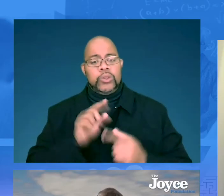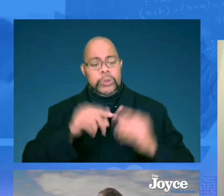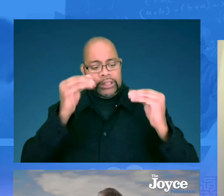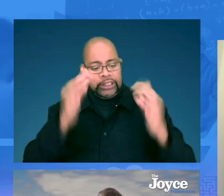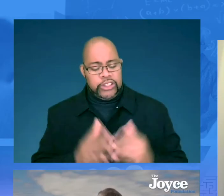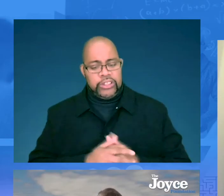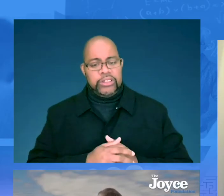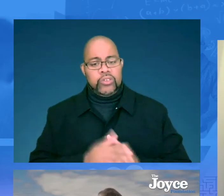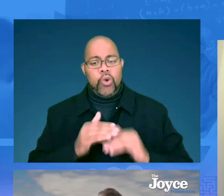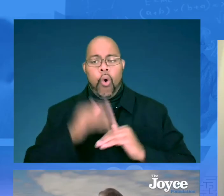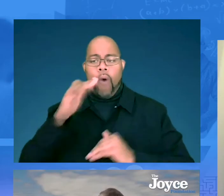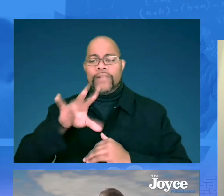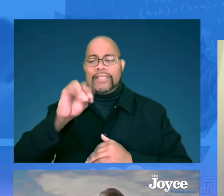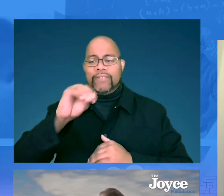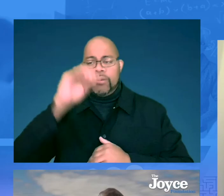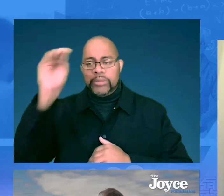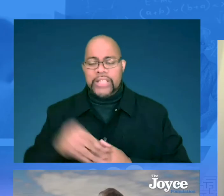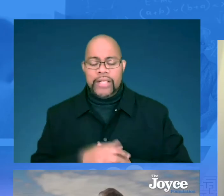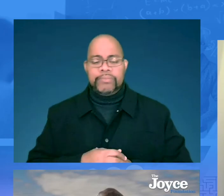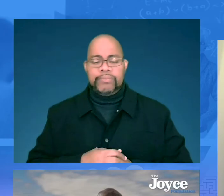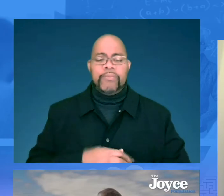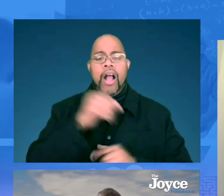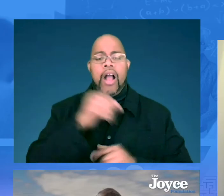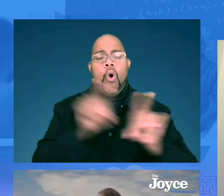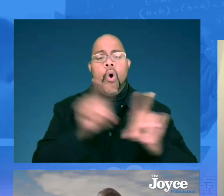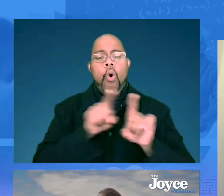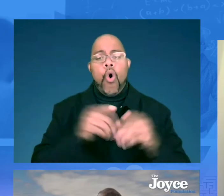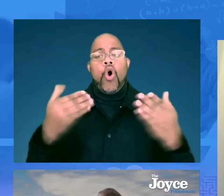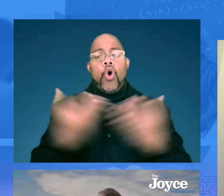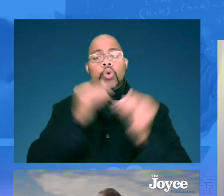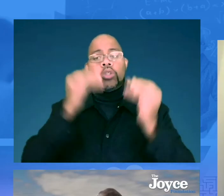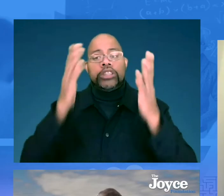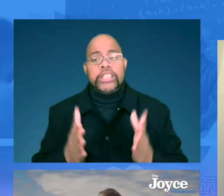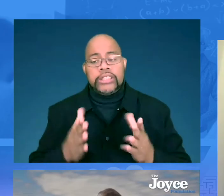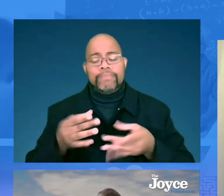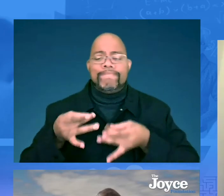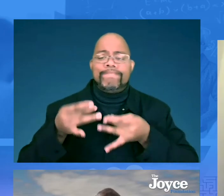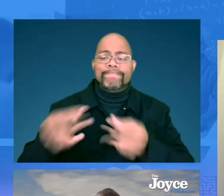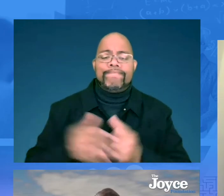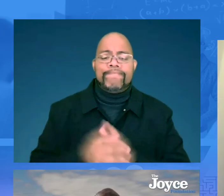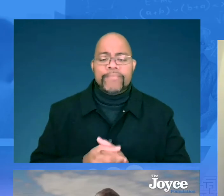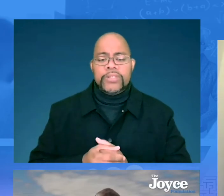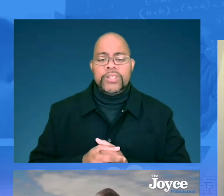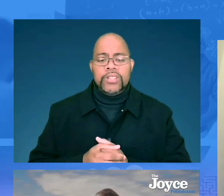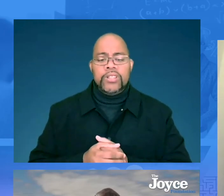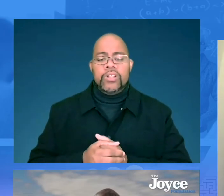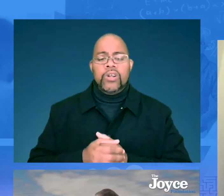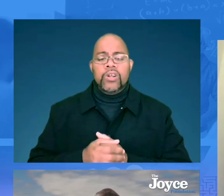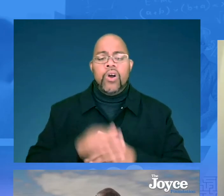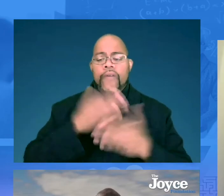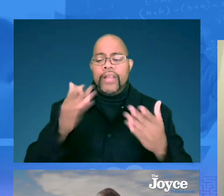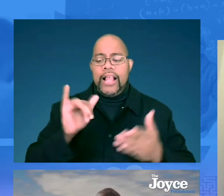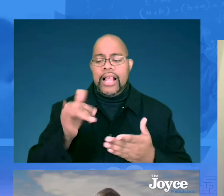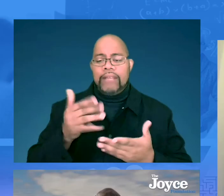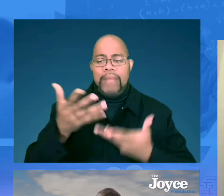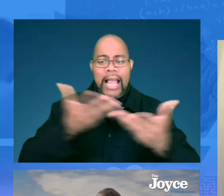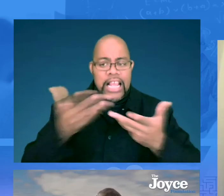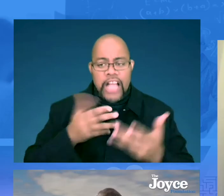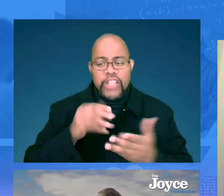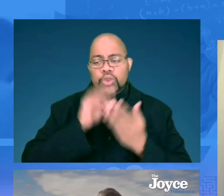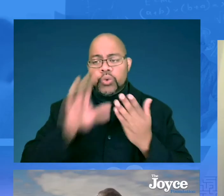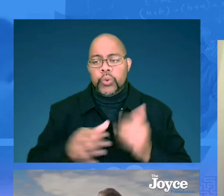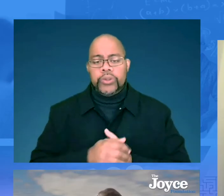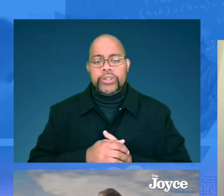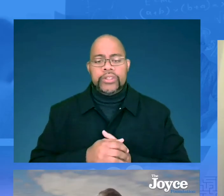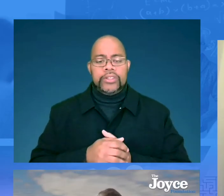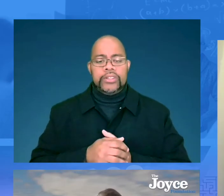to come back to teaching. It was over 70%, and also new teacher efficacy on